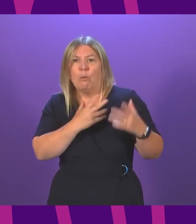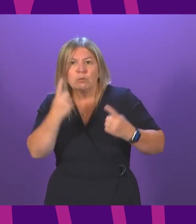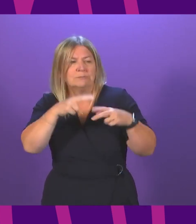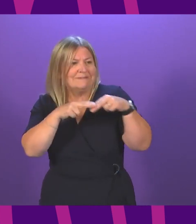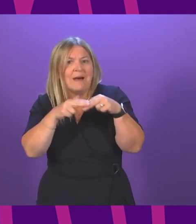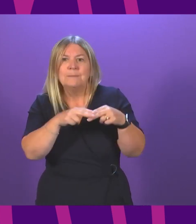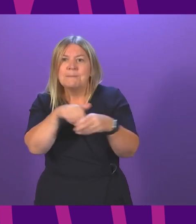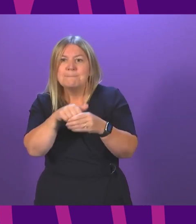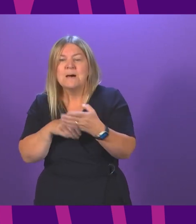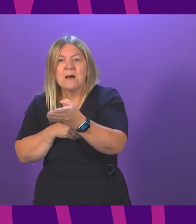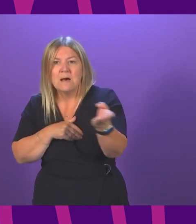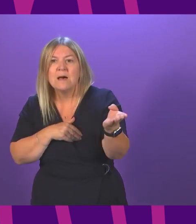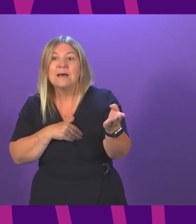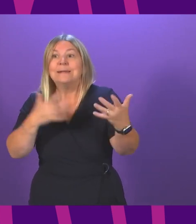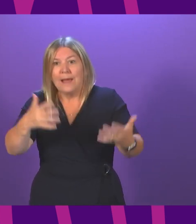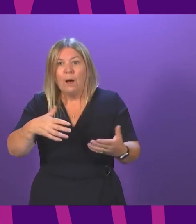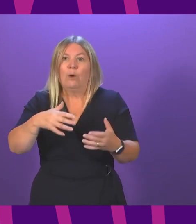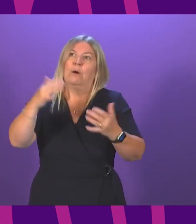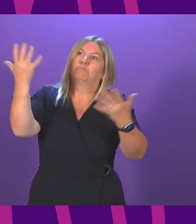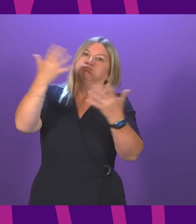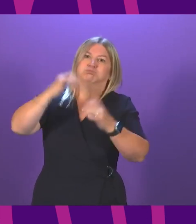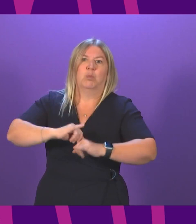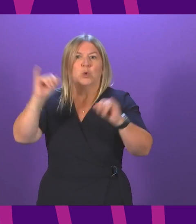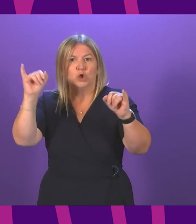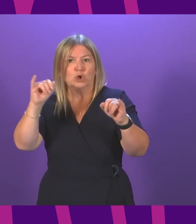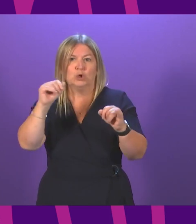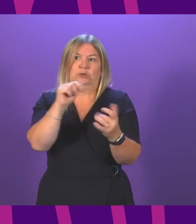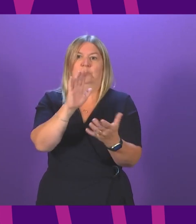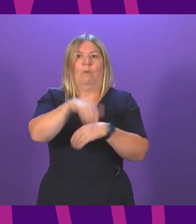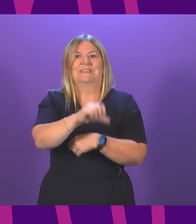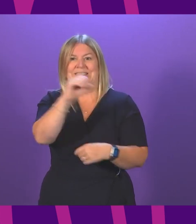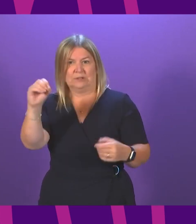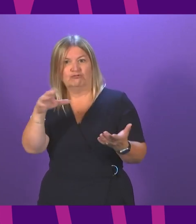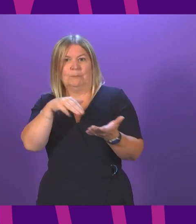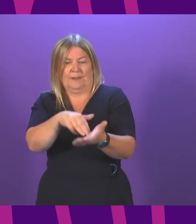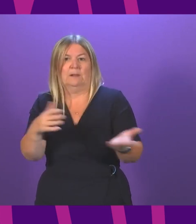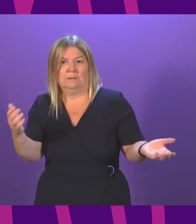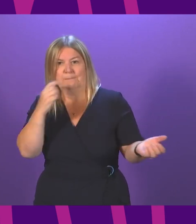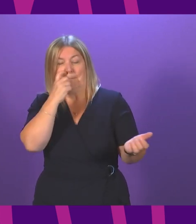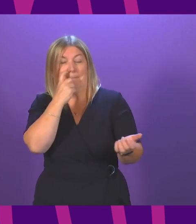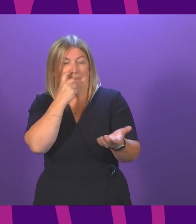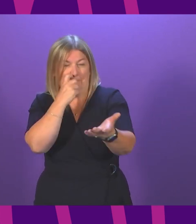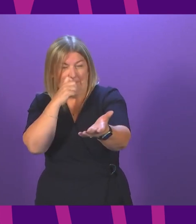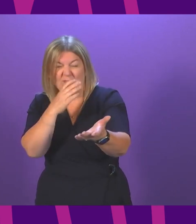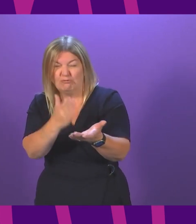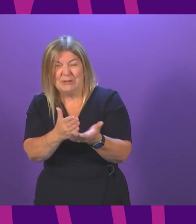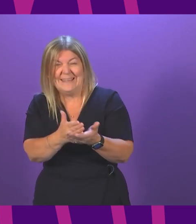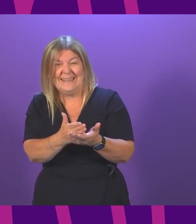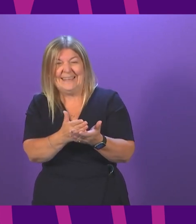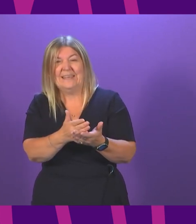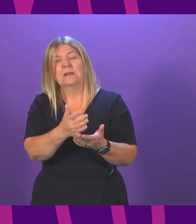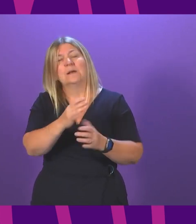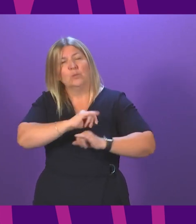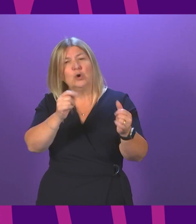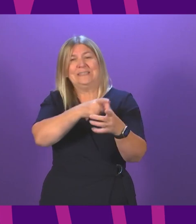And these long lists are meaning more complicated cases presenting at A&E. This month, the worst A&E waiting